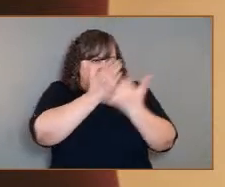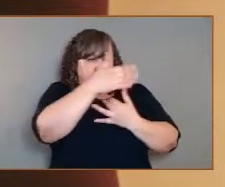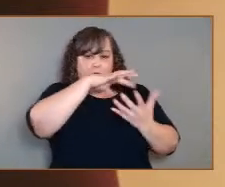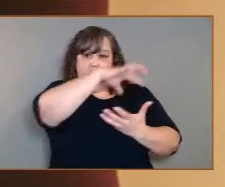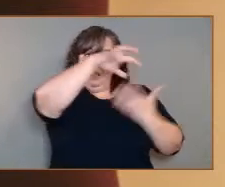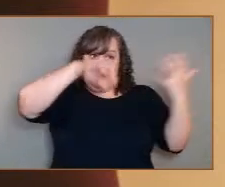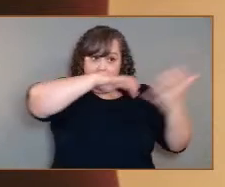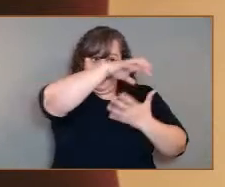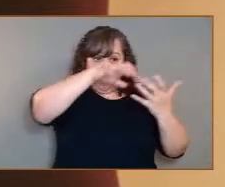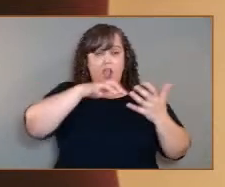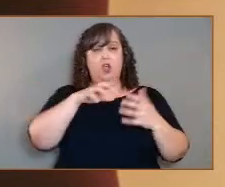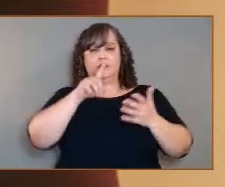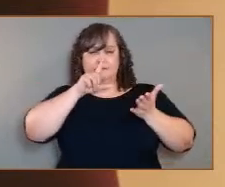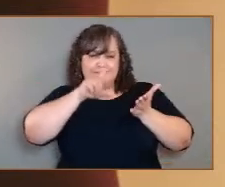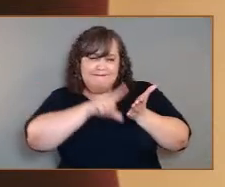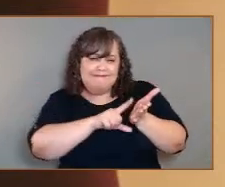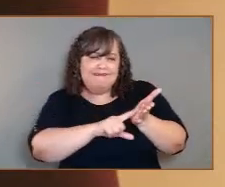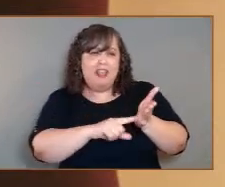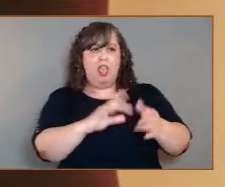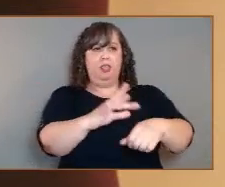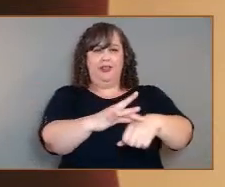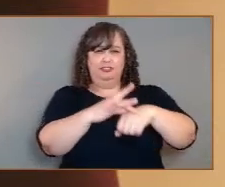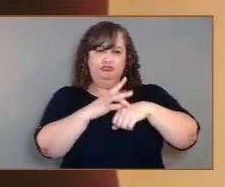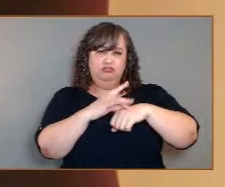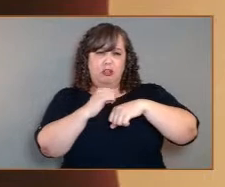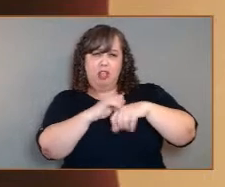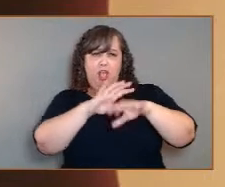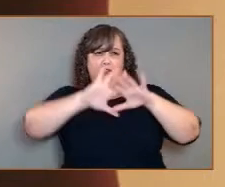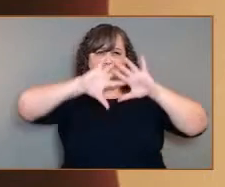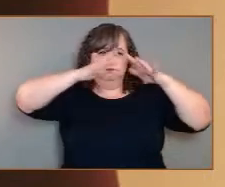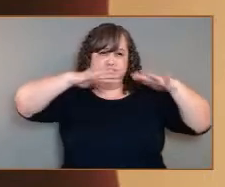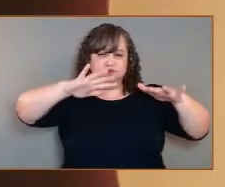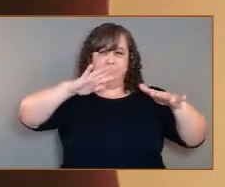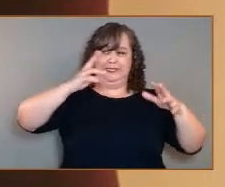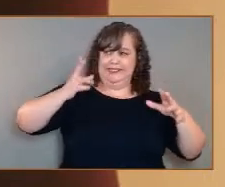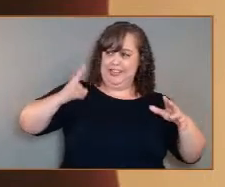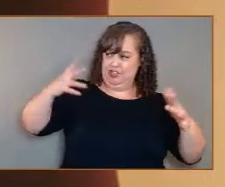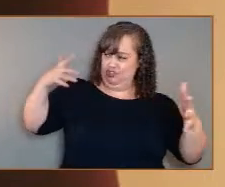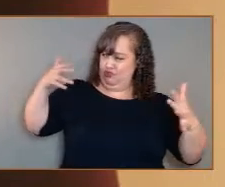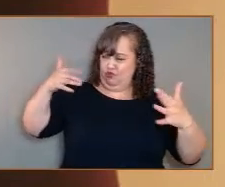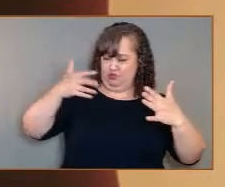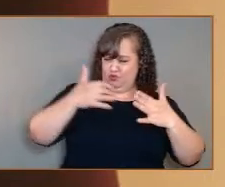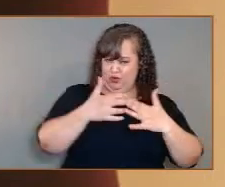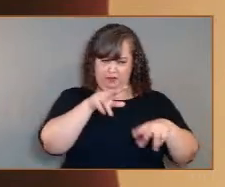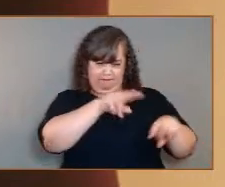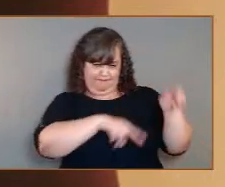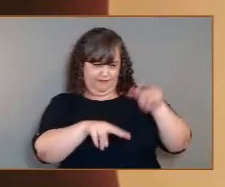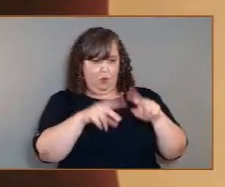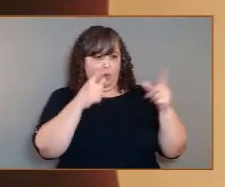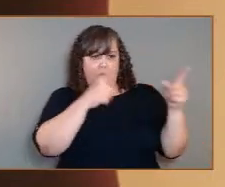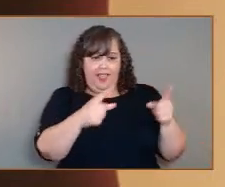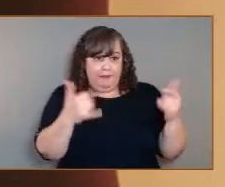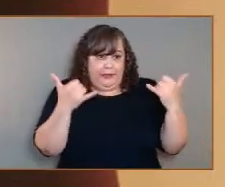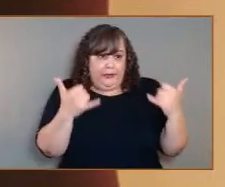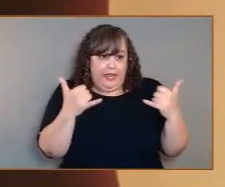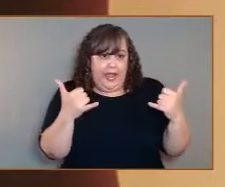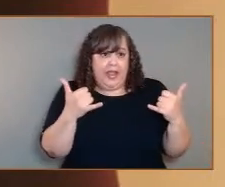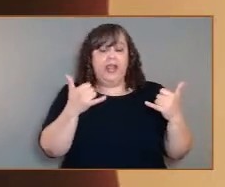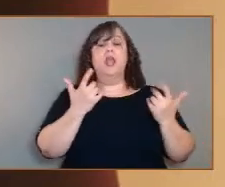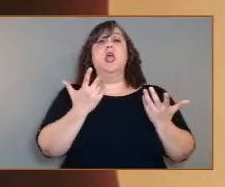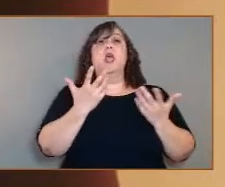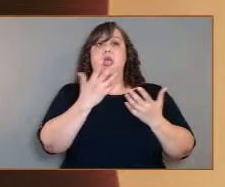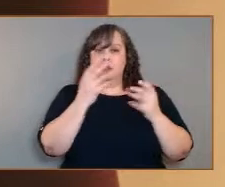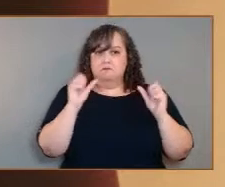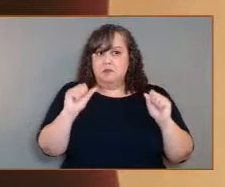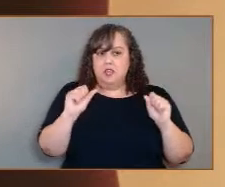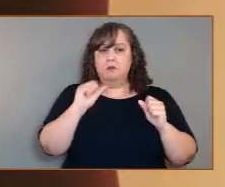history. We're looking for processes that are active today and, you know, really understanding how the interior Venus from its core to